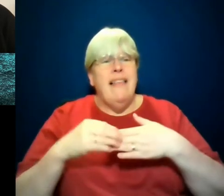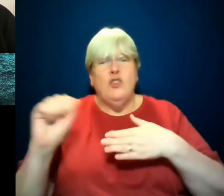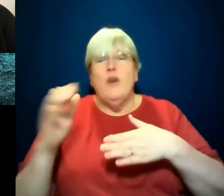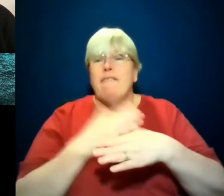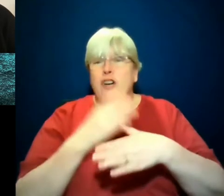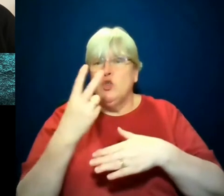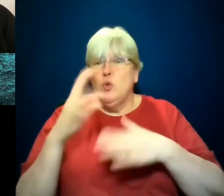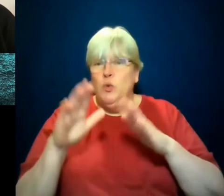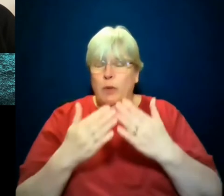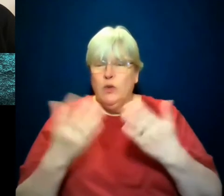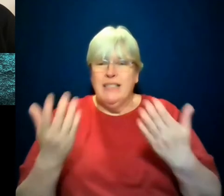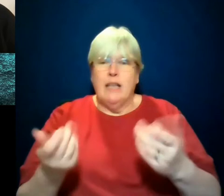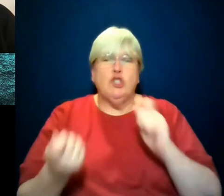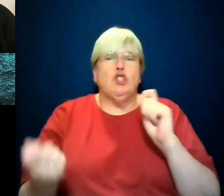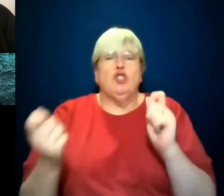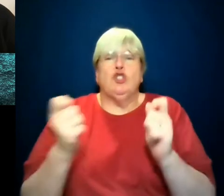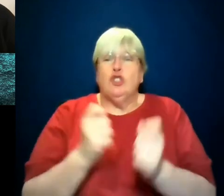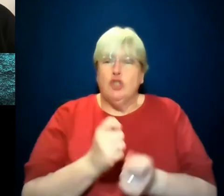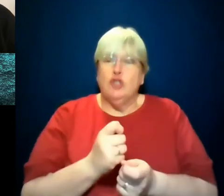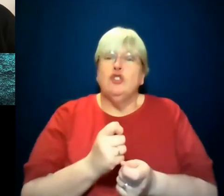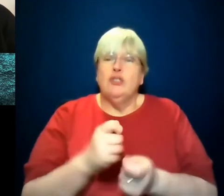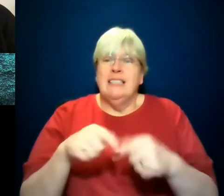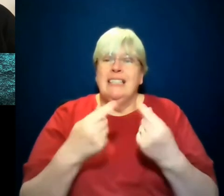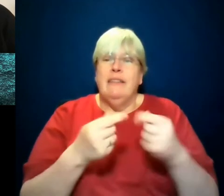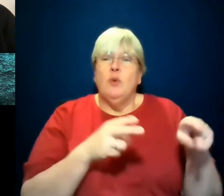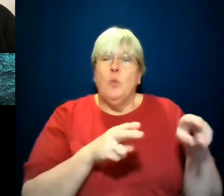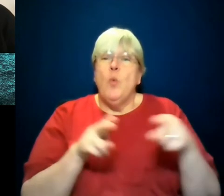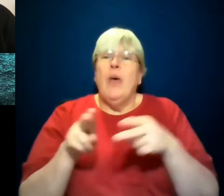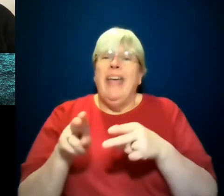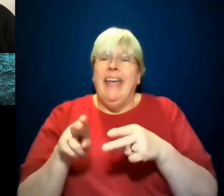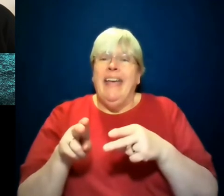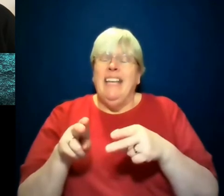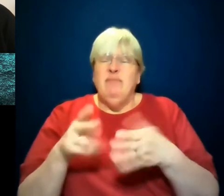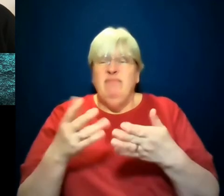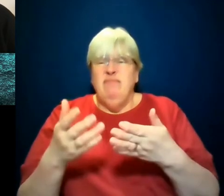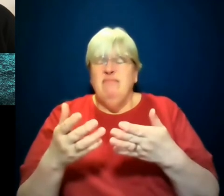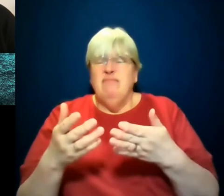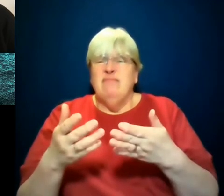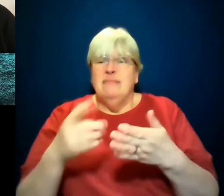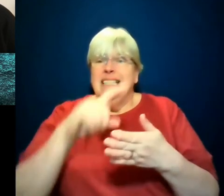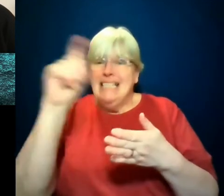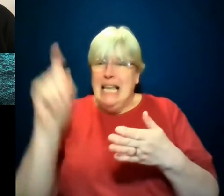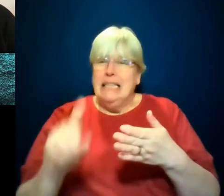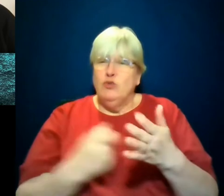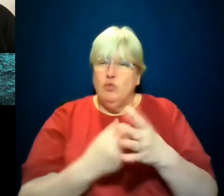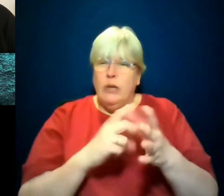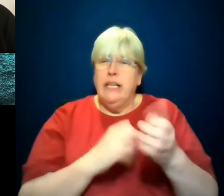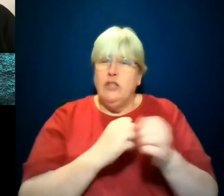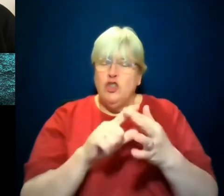now, strangely, yes, it is a police officer of sorts, but it's a different kind of relationship to authority